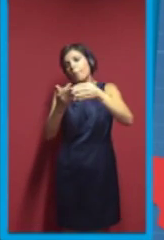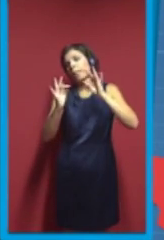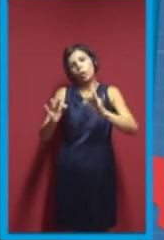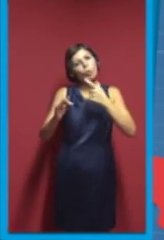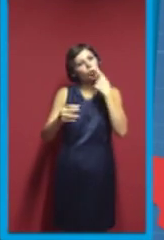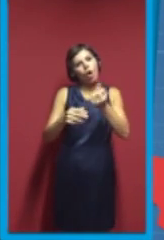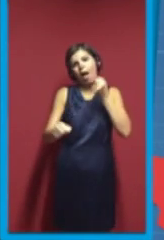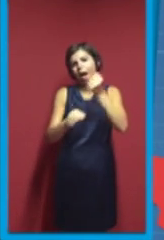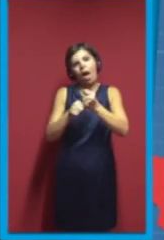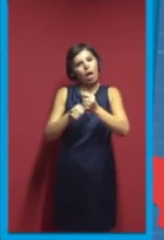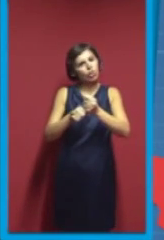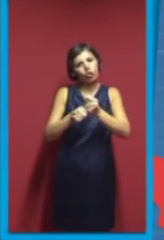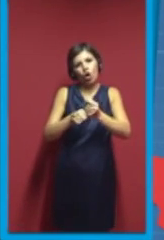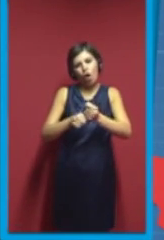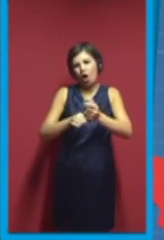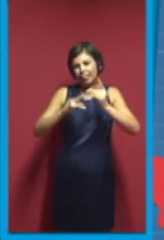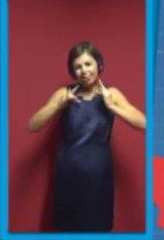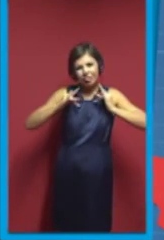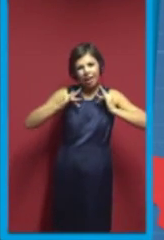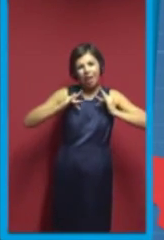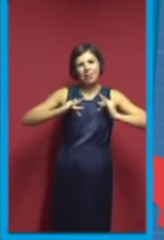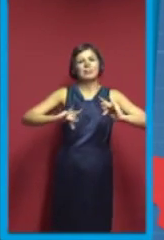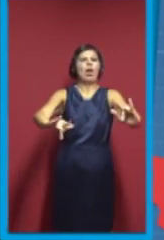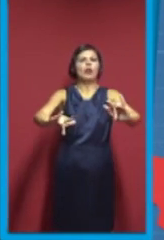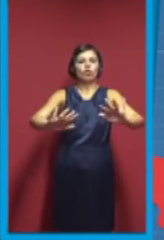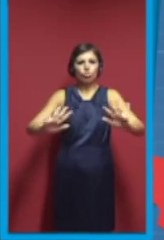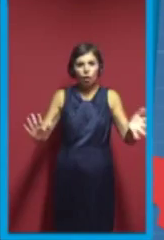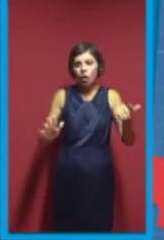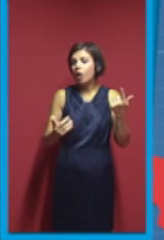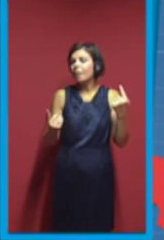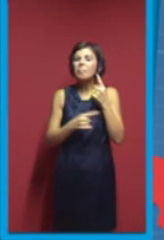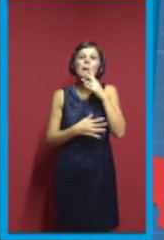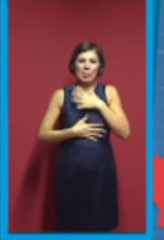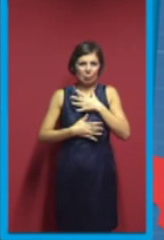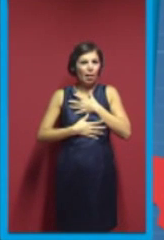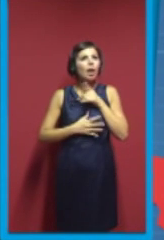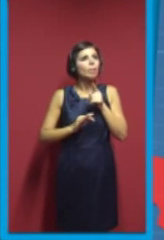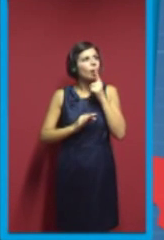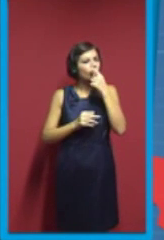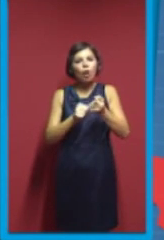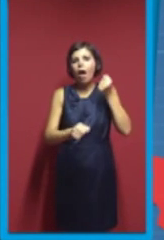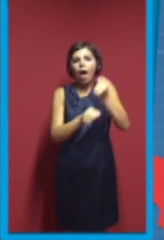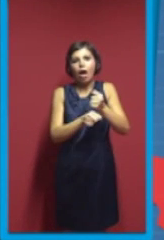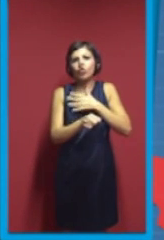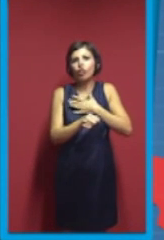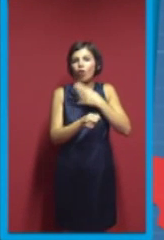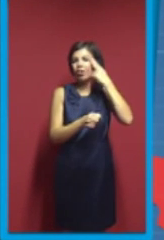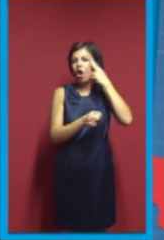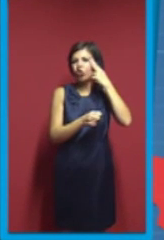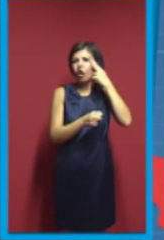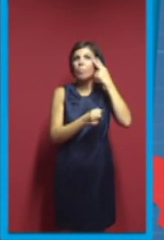So, let me show you one of the first RepRaps. So, this one is called Darwin,